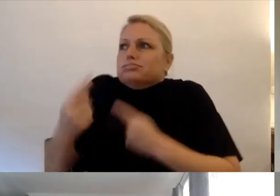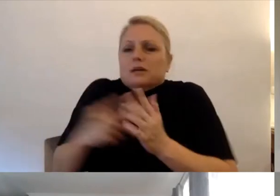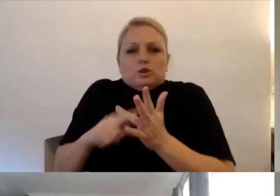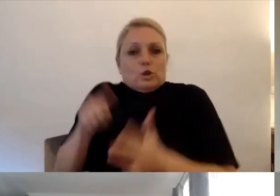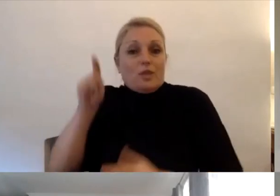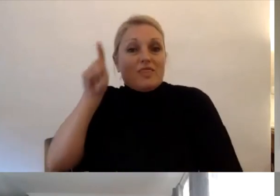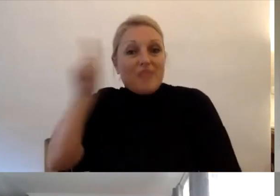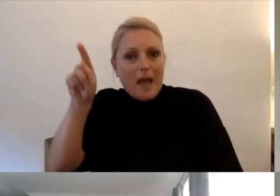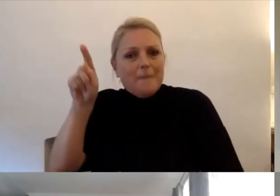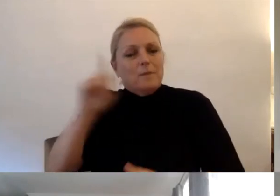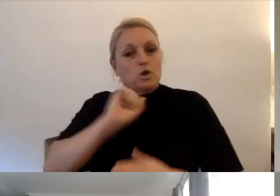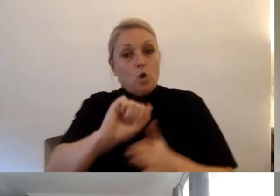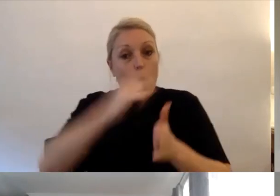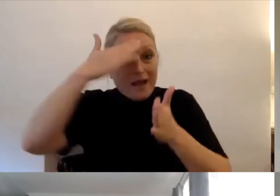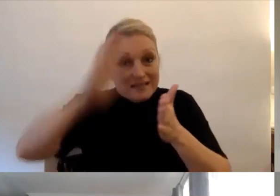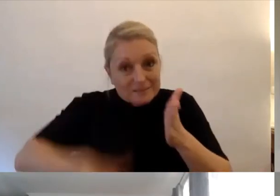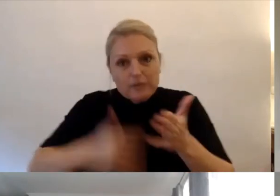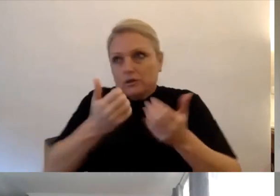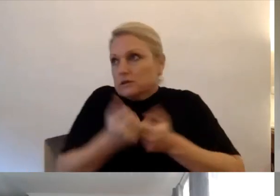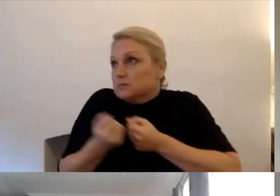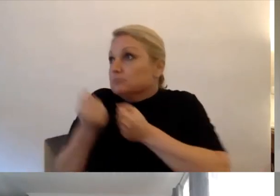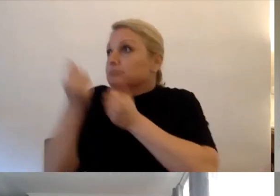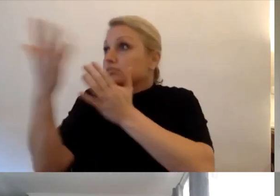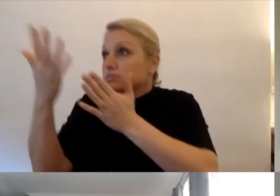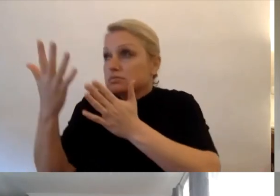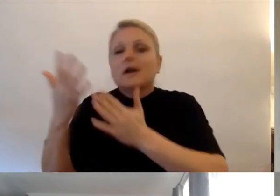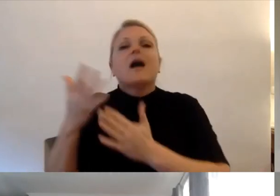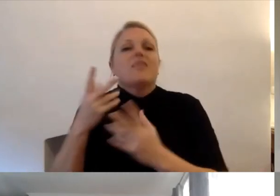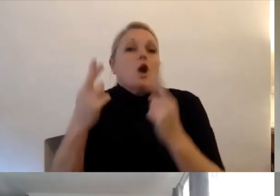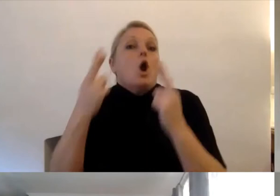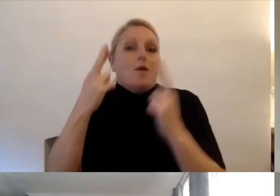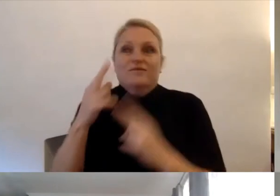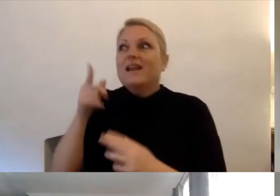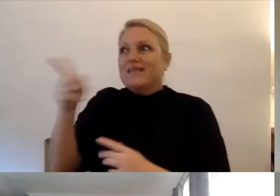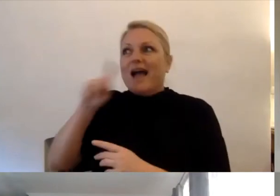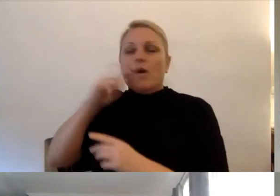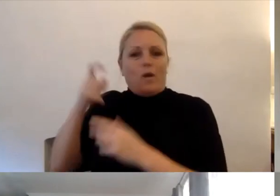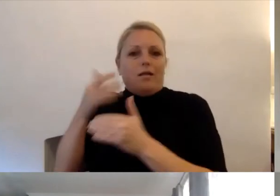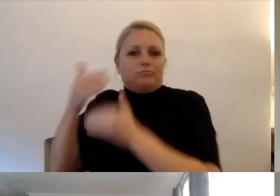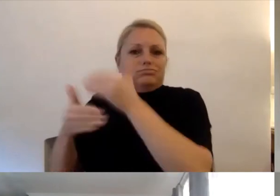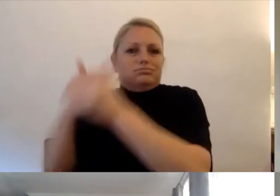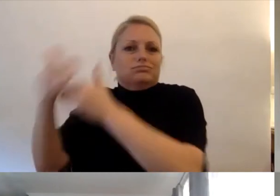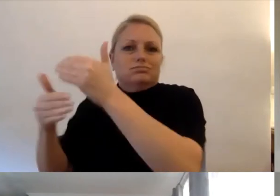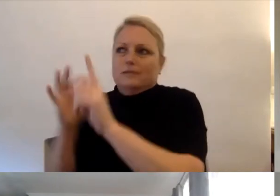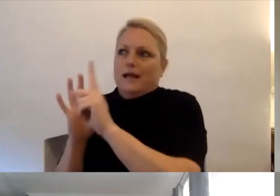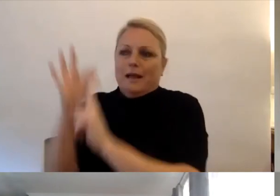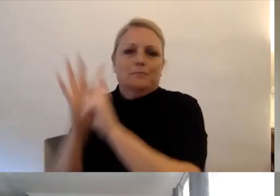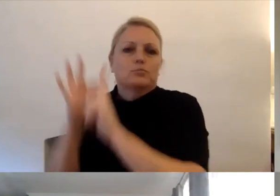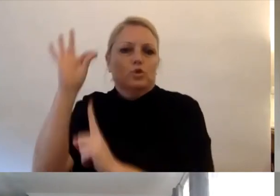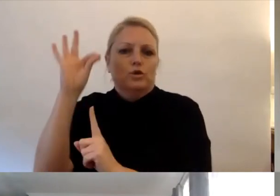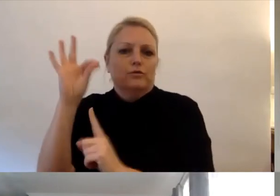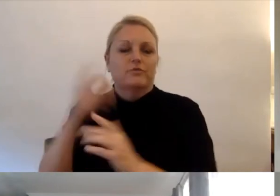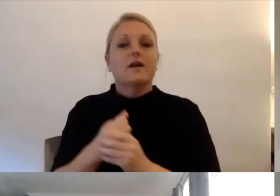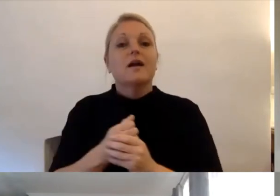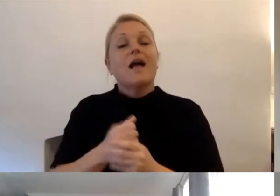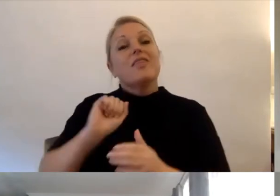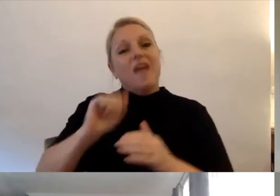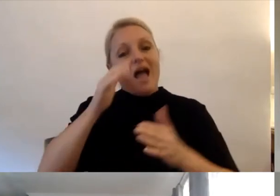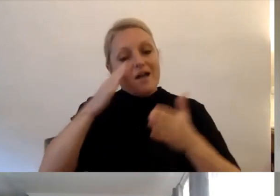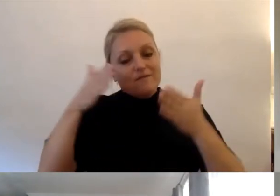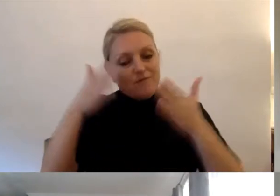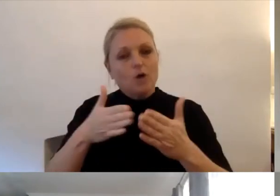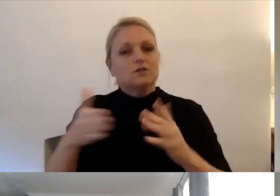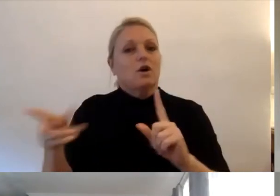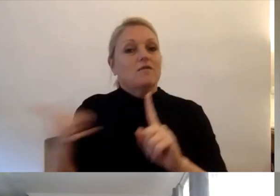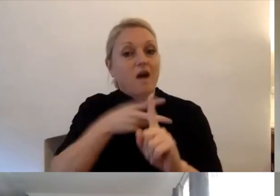champion and protect disability rights and to learn about the experiences of abuse, neglect, violence and exploitation of people with